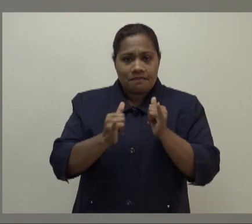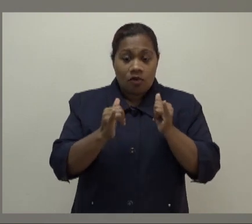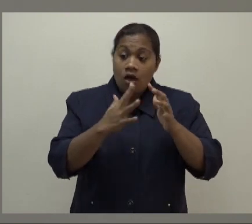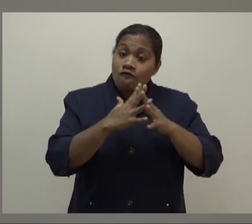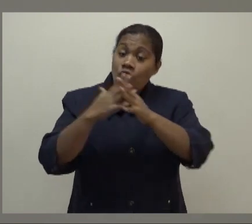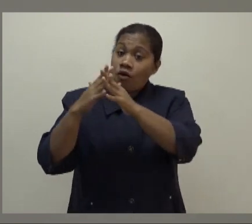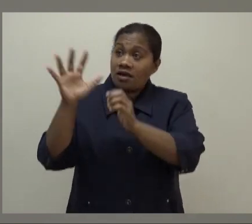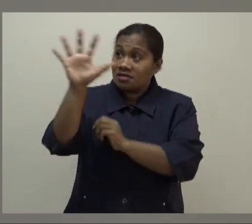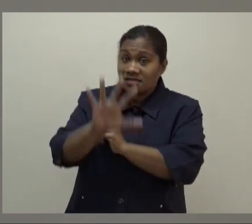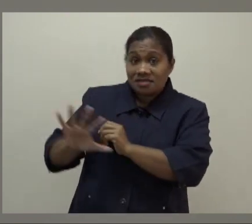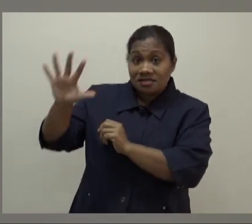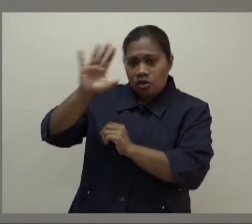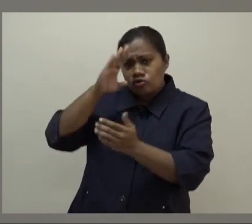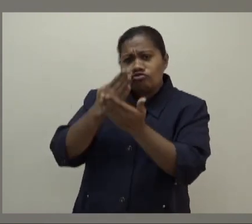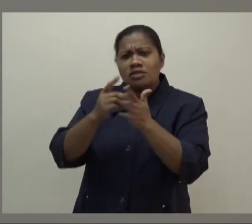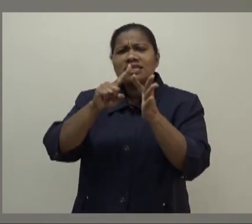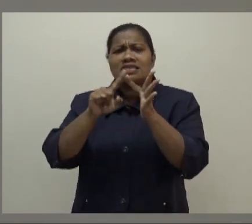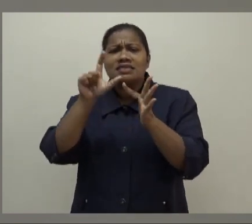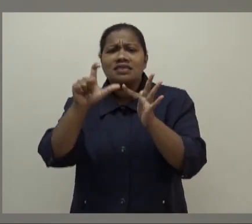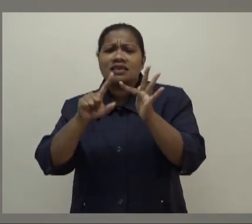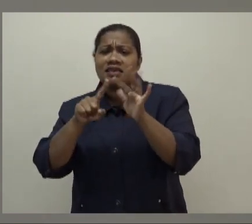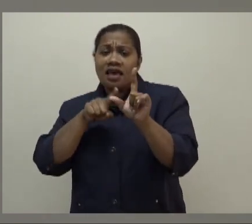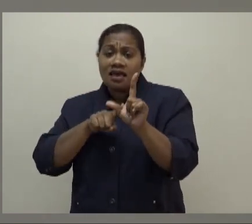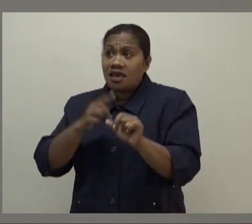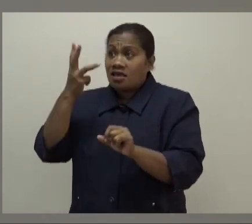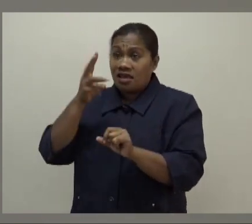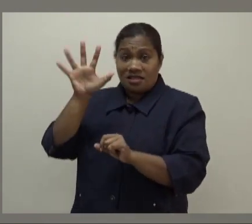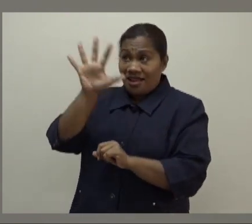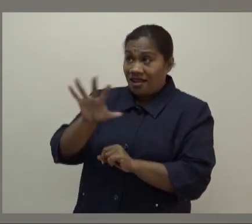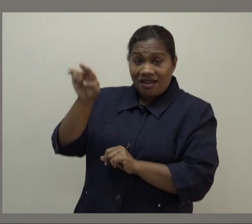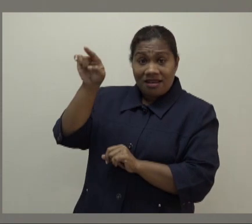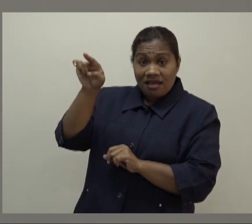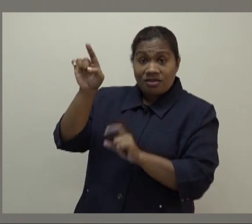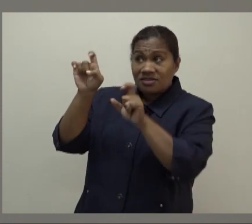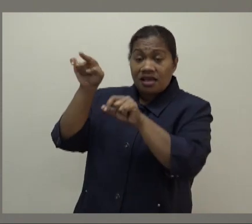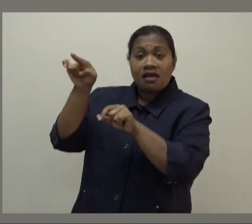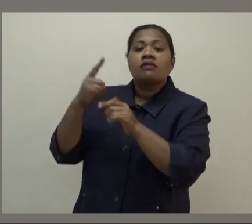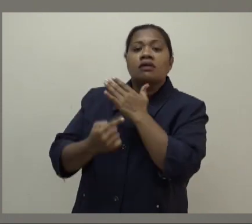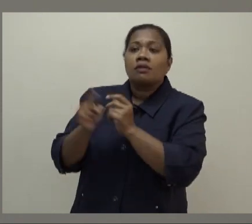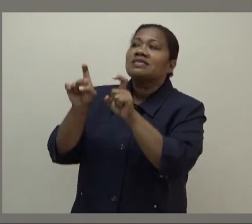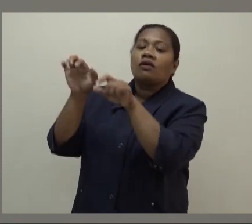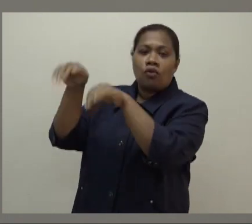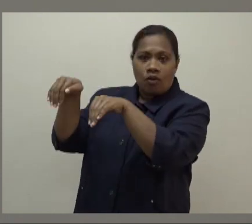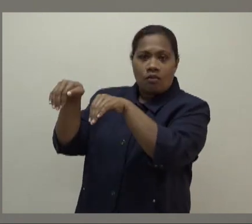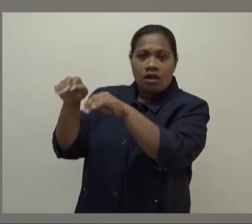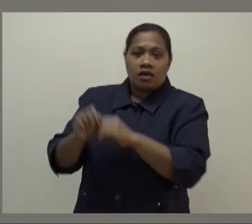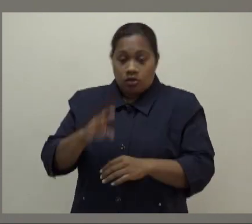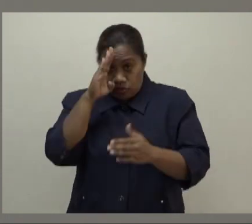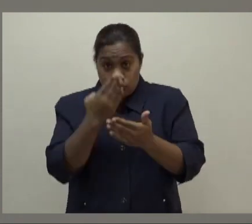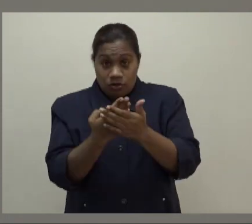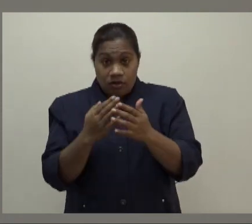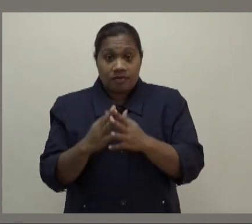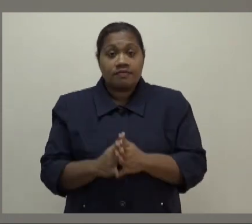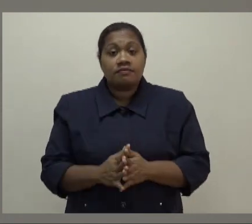students from ECE to year 13 are asked to remain at home. Students from the Western Division will now return